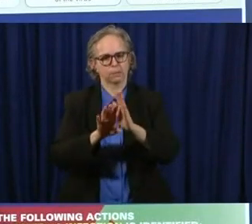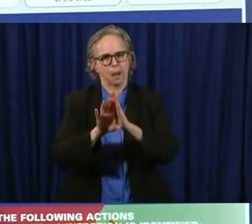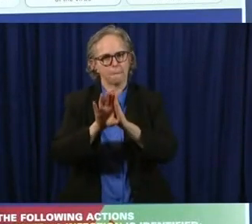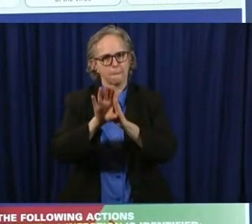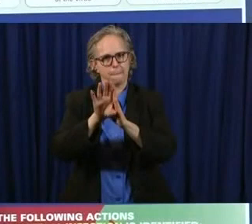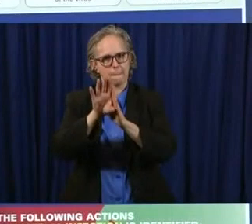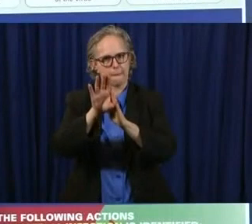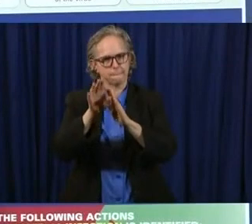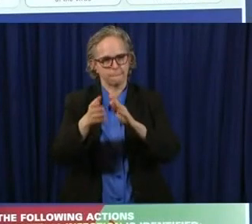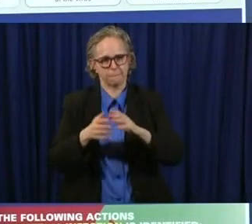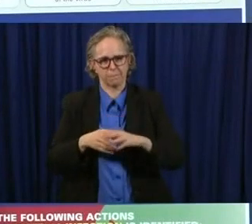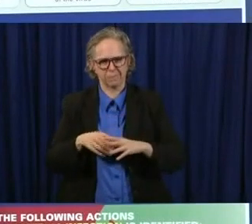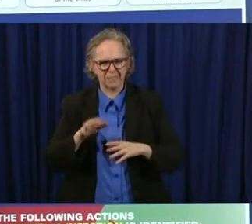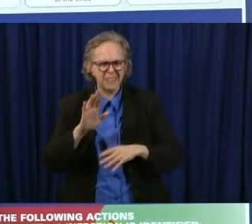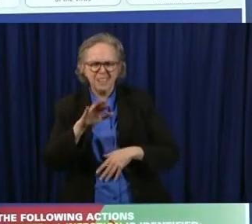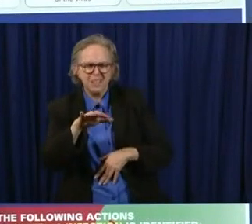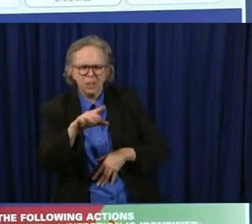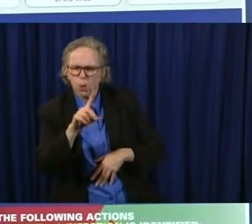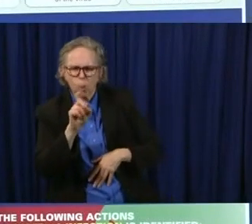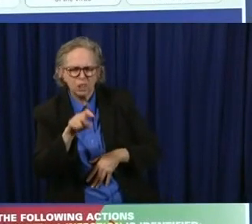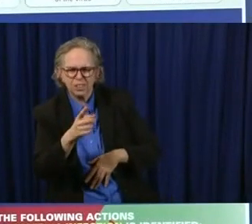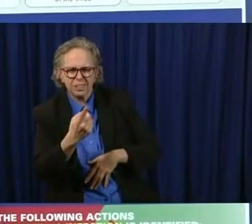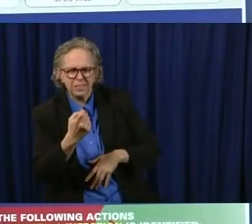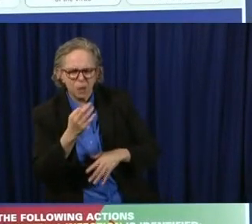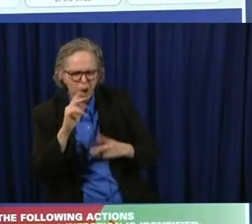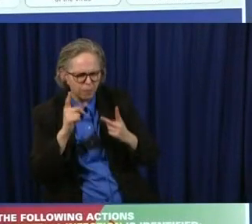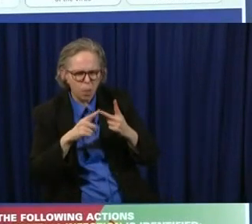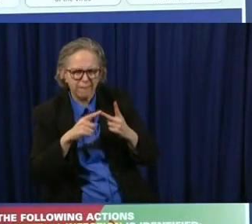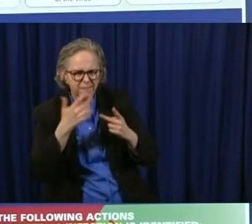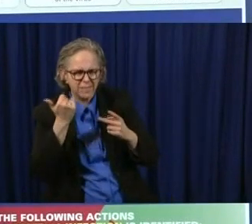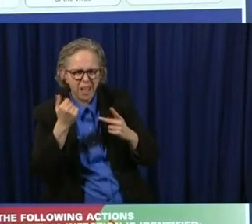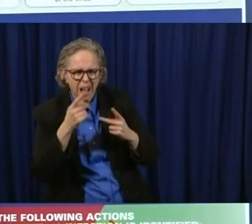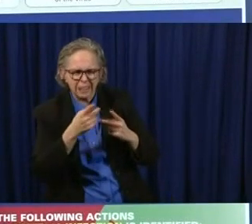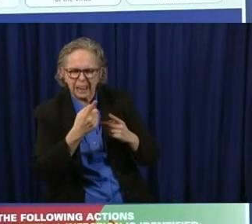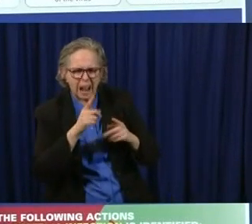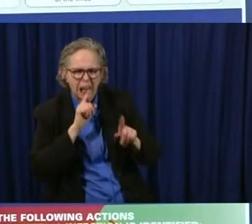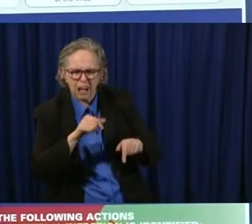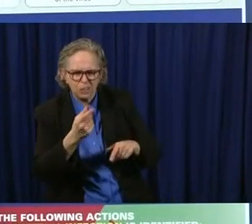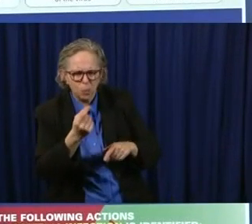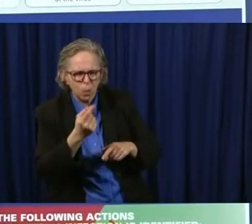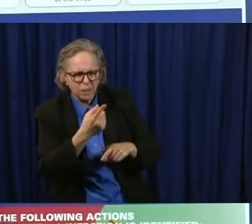your question i mean i don't think i answered one another part was another part of the question randy